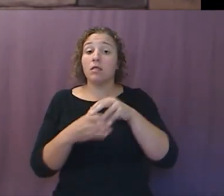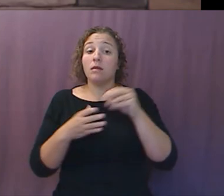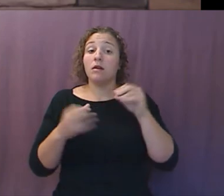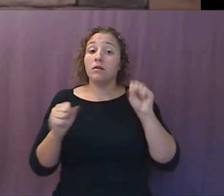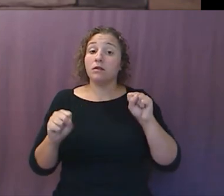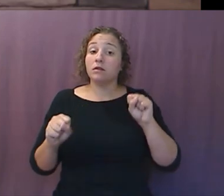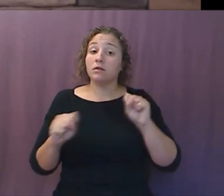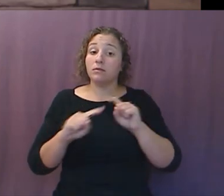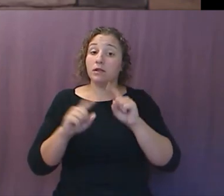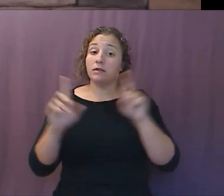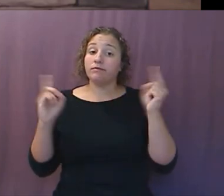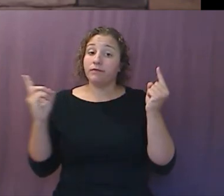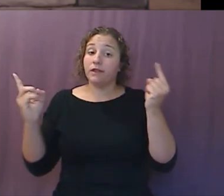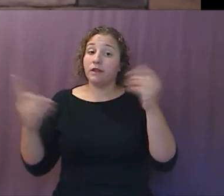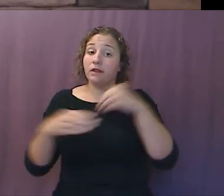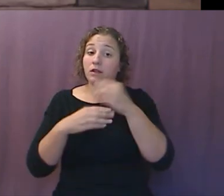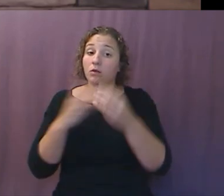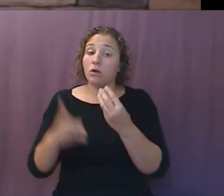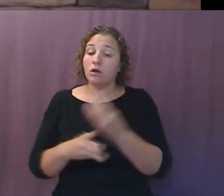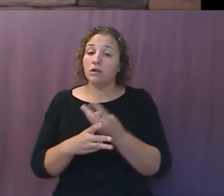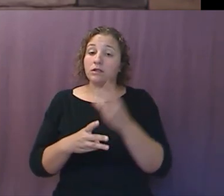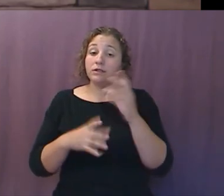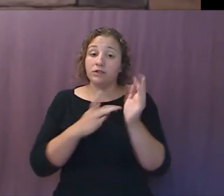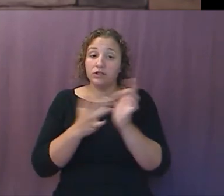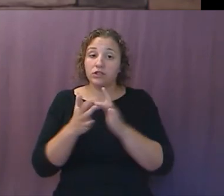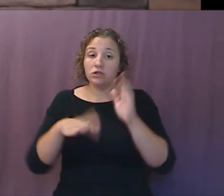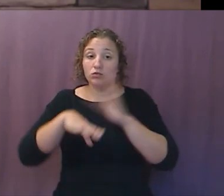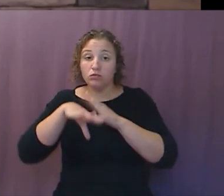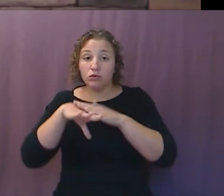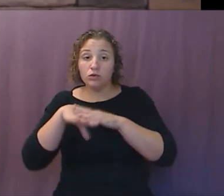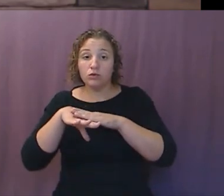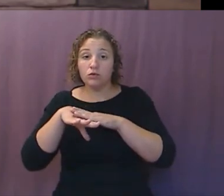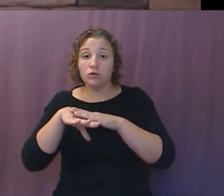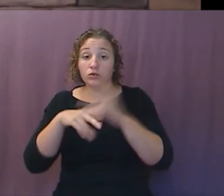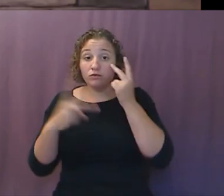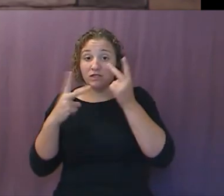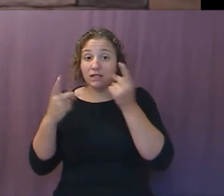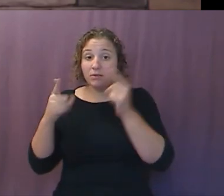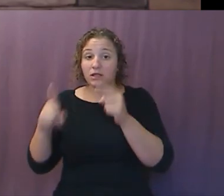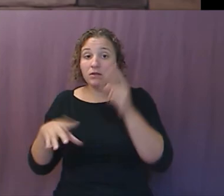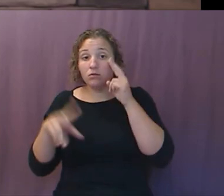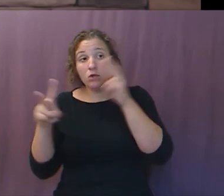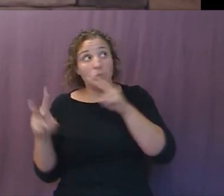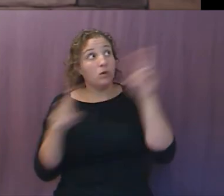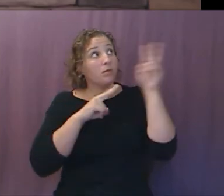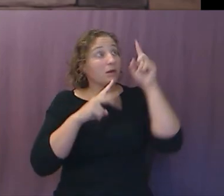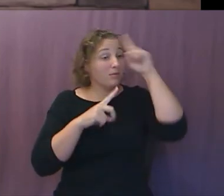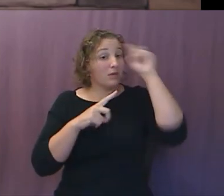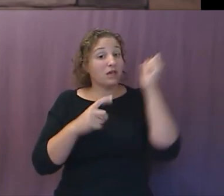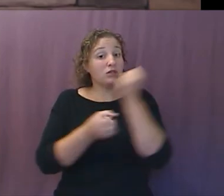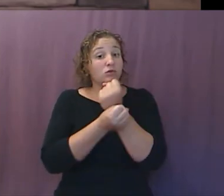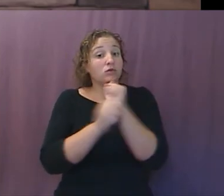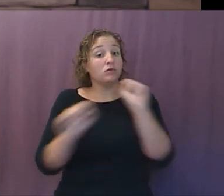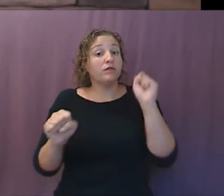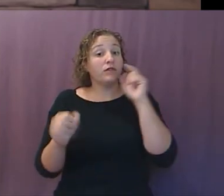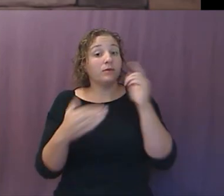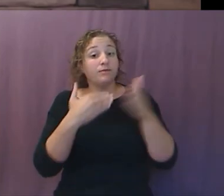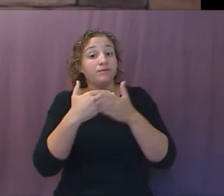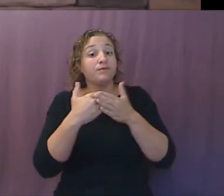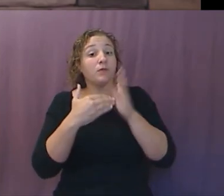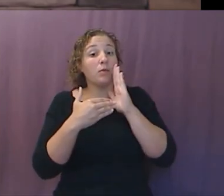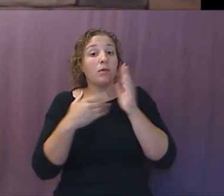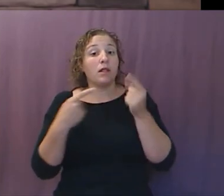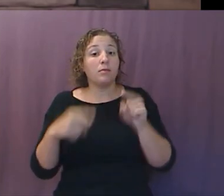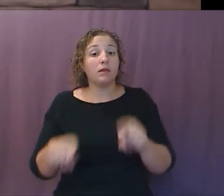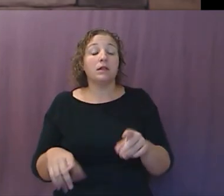Jesus warned us when you see these things coming to pass, look up because your redemption is drawing near. This time is getting short. These